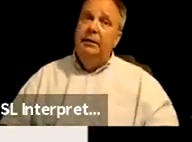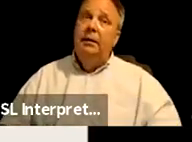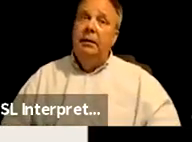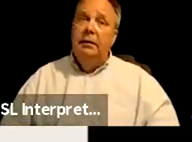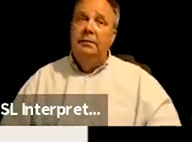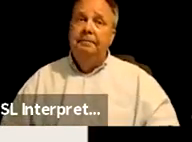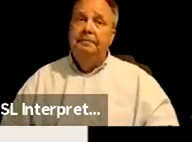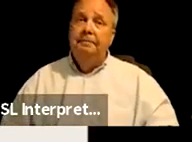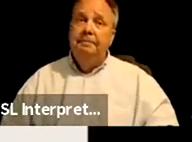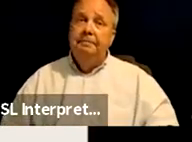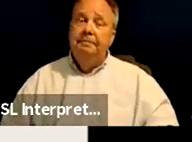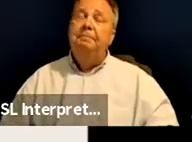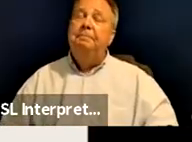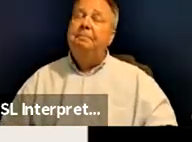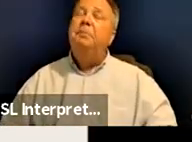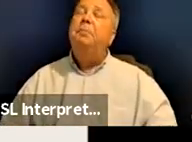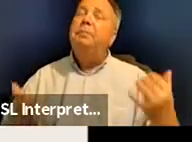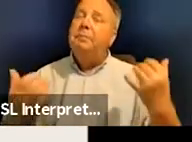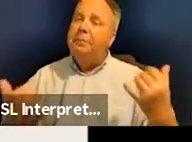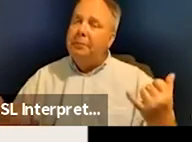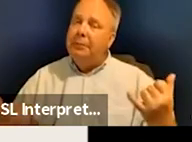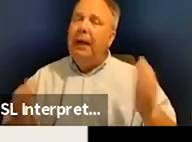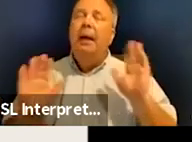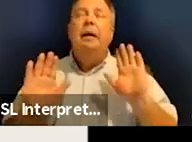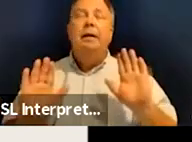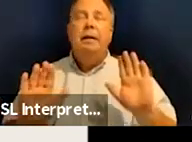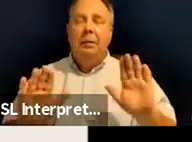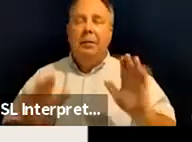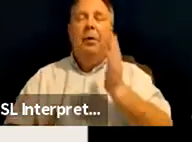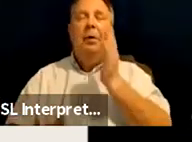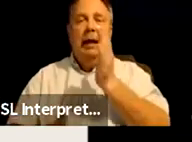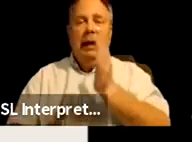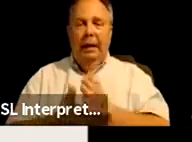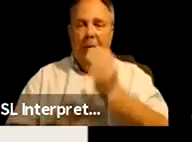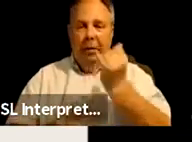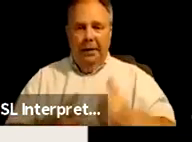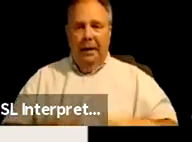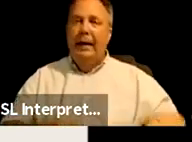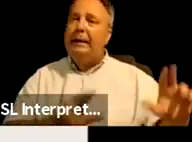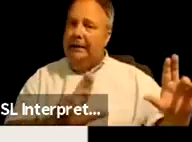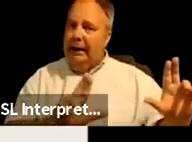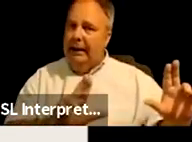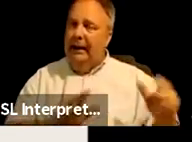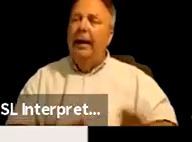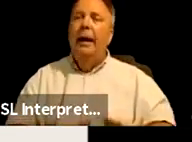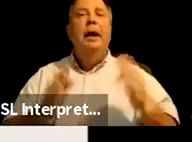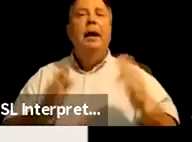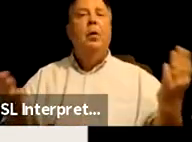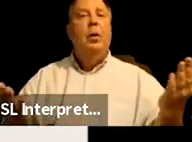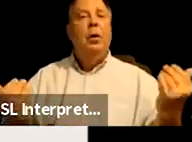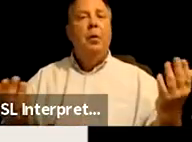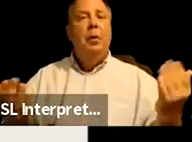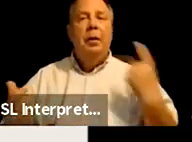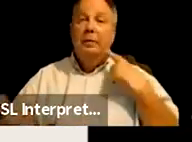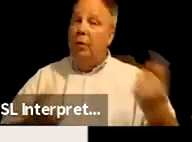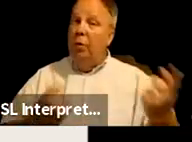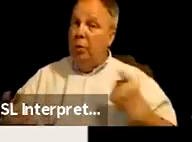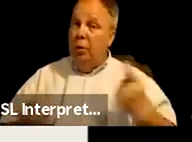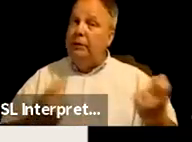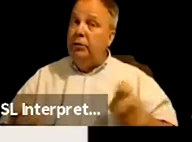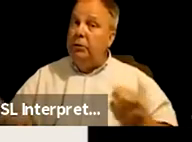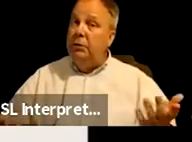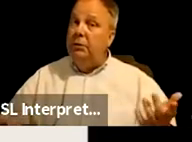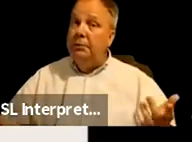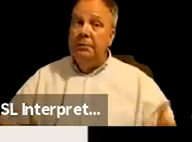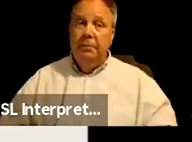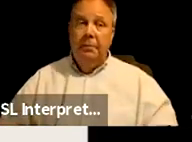Um, so with that, I'm just gonna end with the last slide and we can open it up for questions. Um,